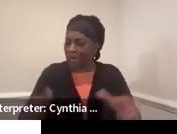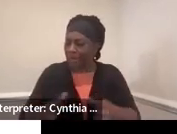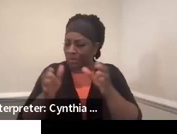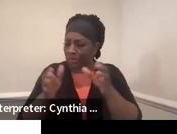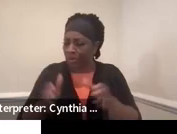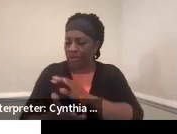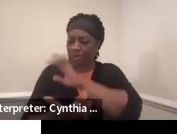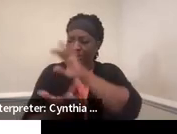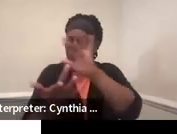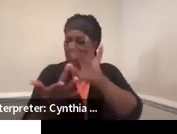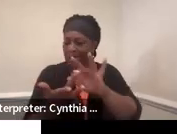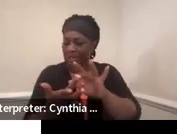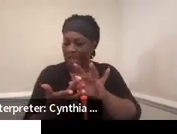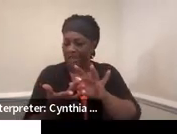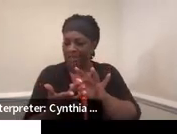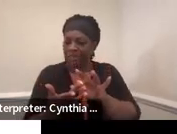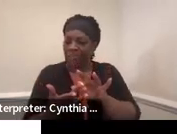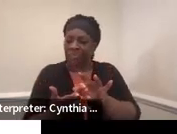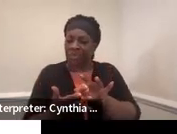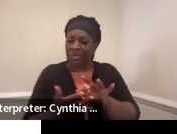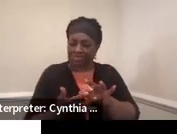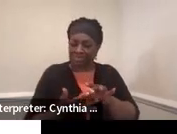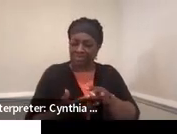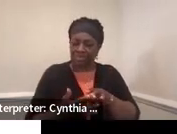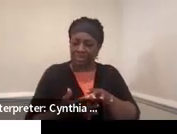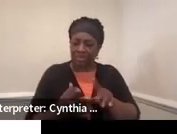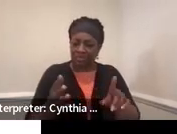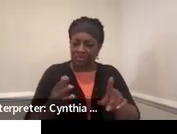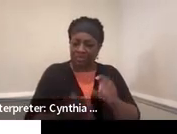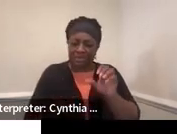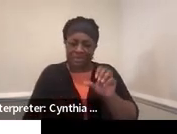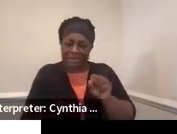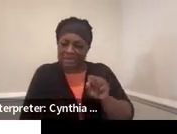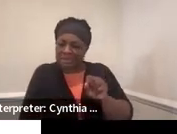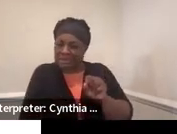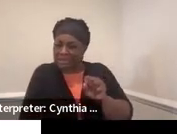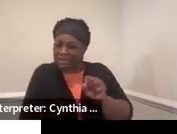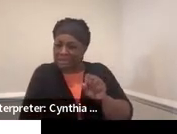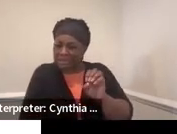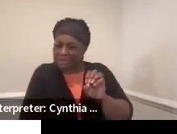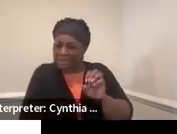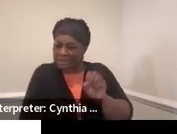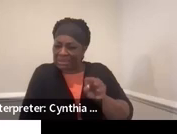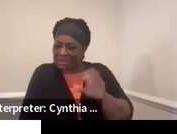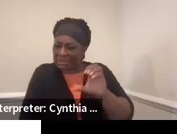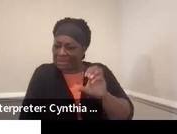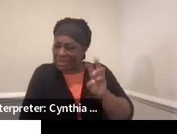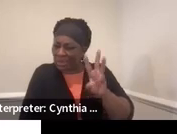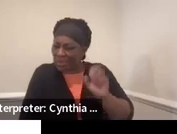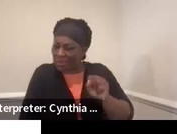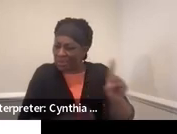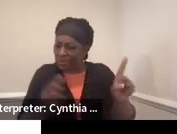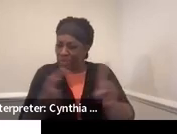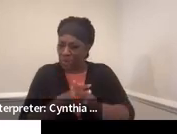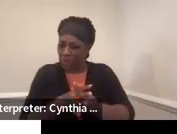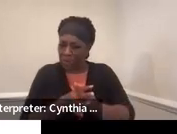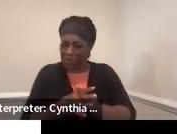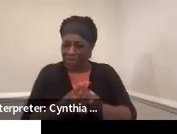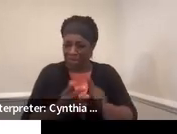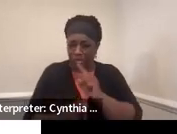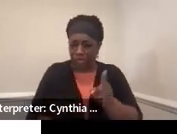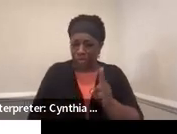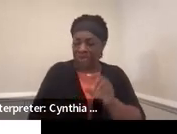reach out to the CWICs and have them come in and present the information around